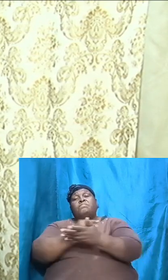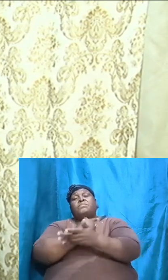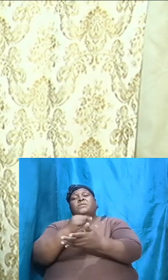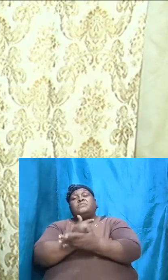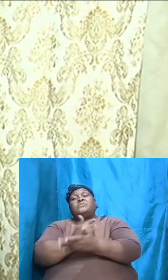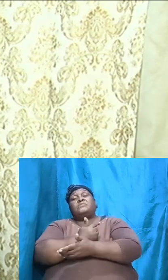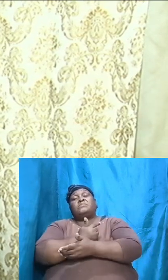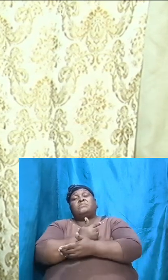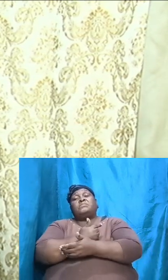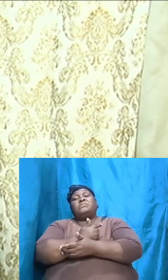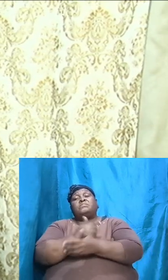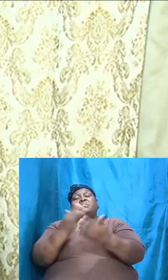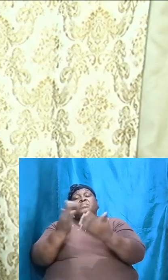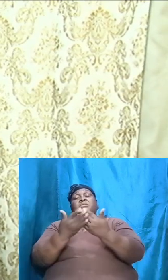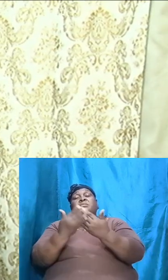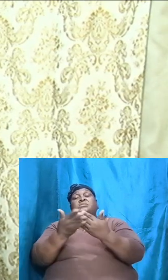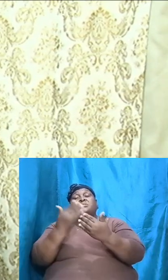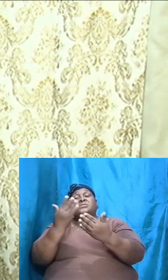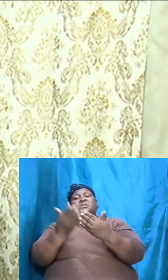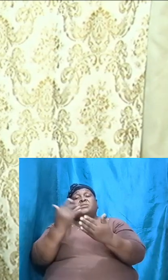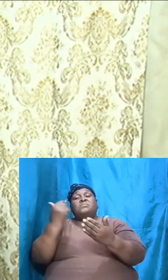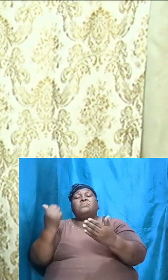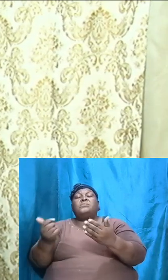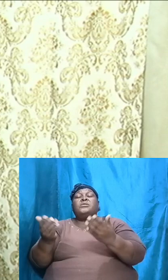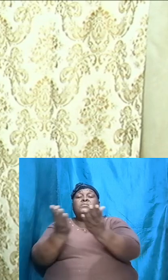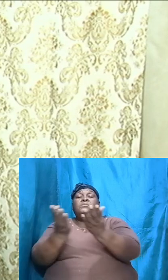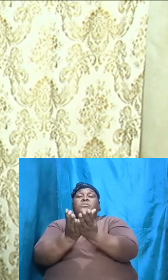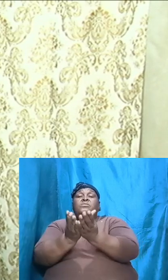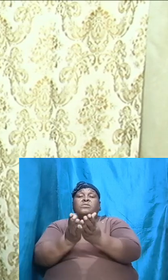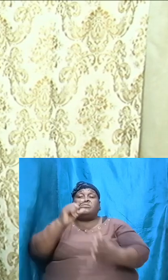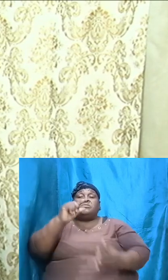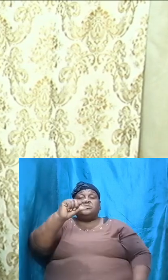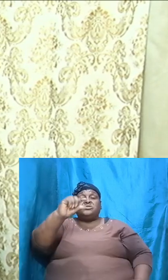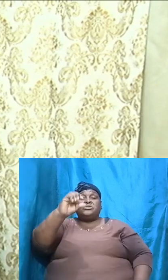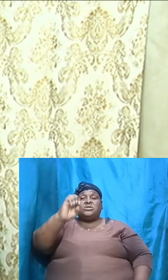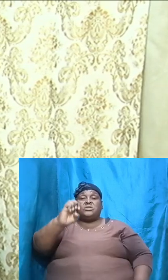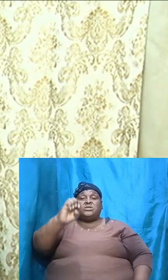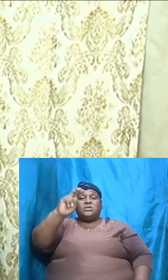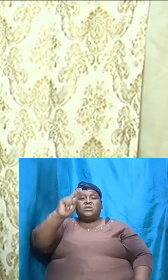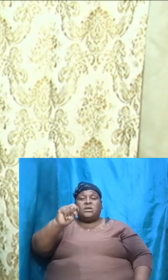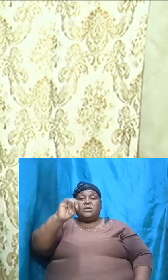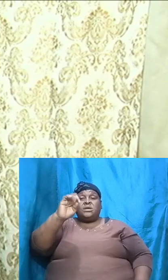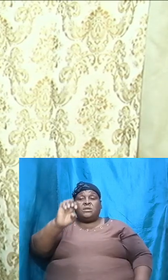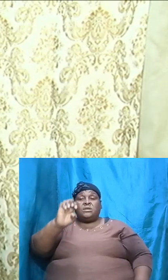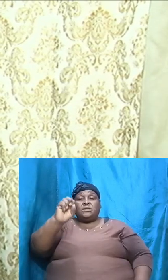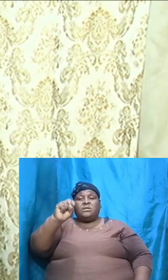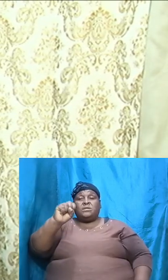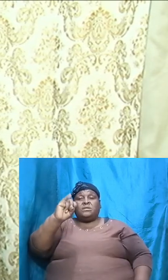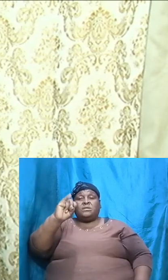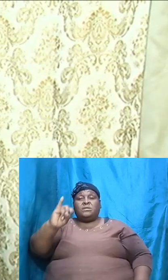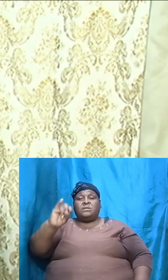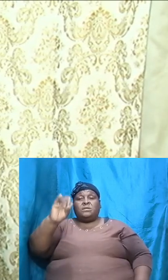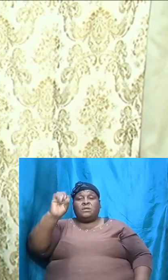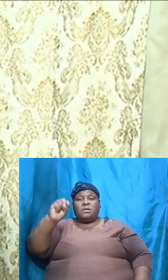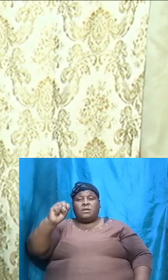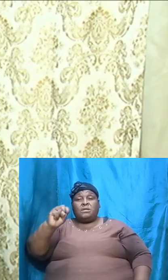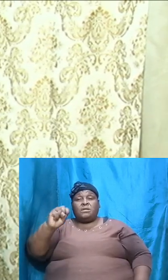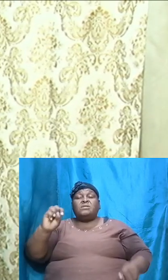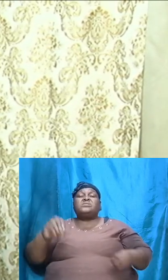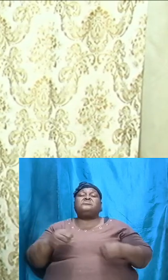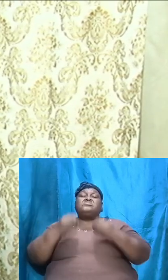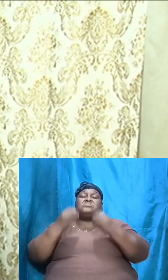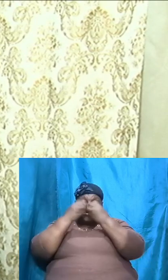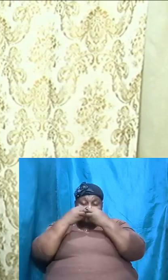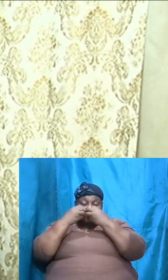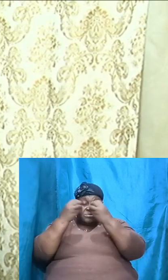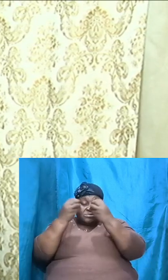a simple book but a profound book gives us an introduction to the rest of the Bible gives us